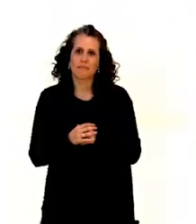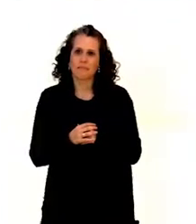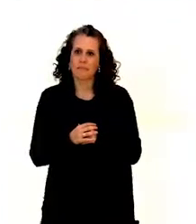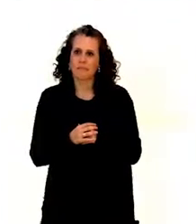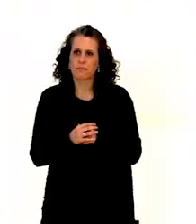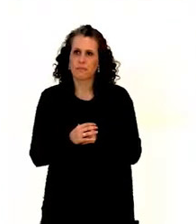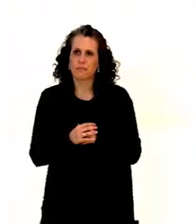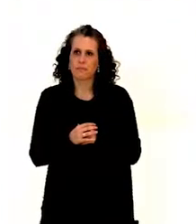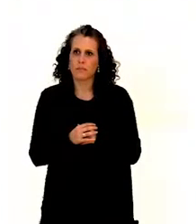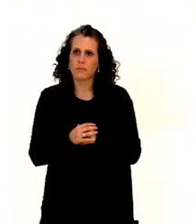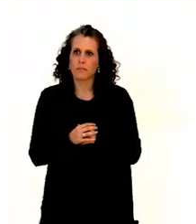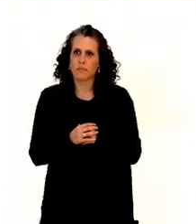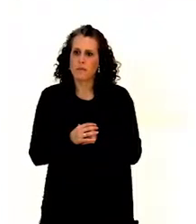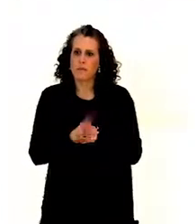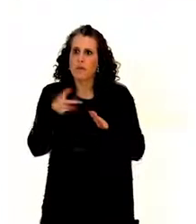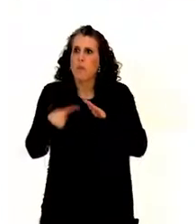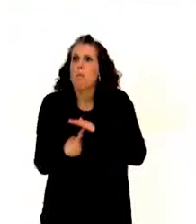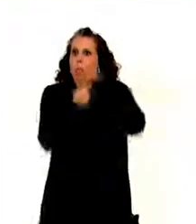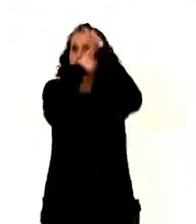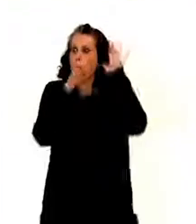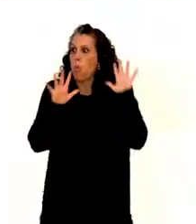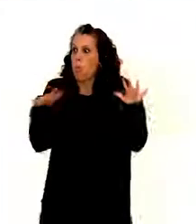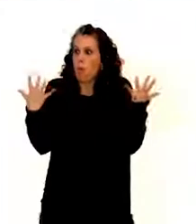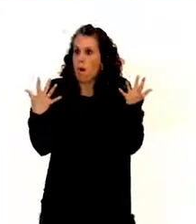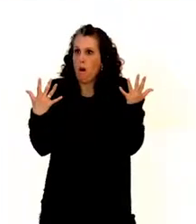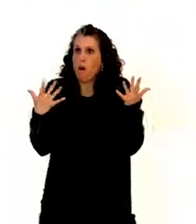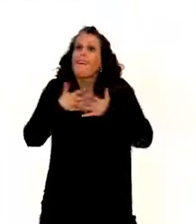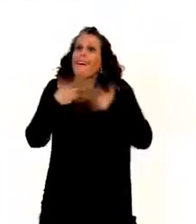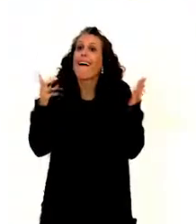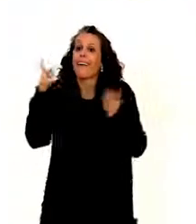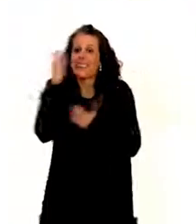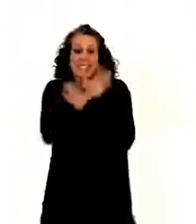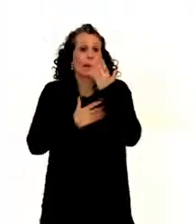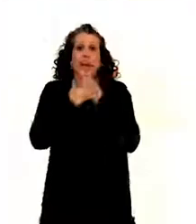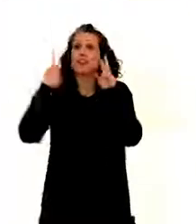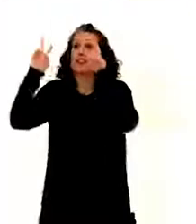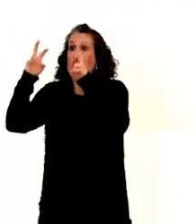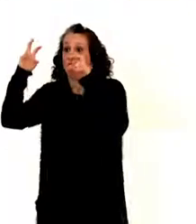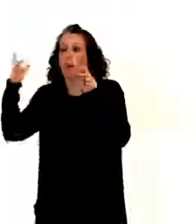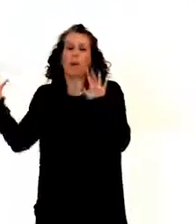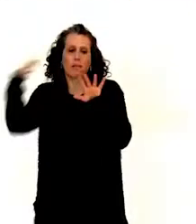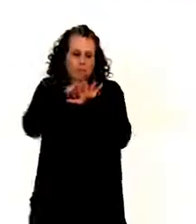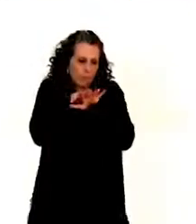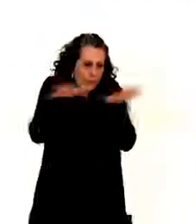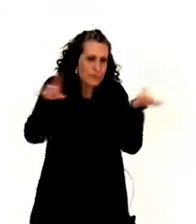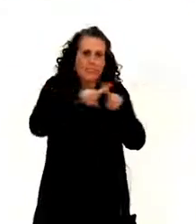What is important is mainstreaming of disability issues into general policies. Of course, that doesn't